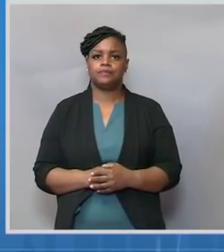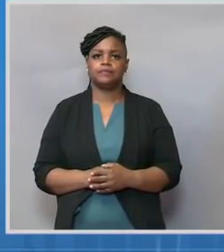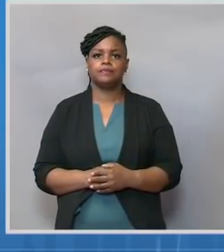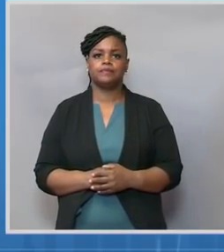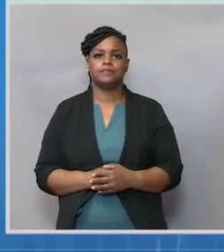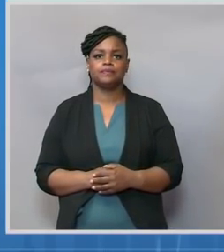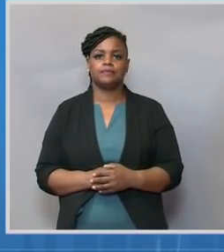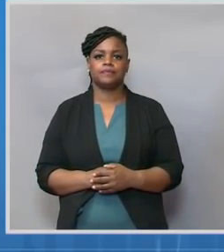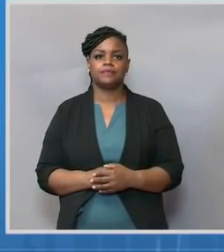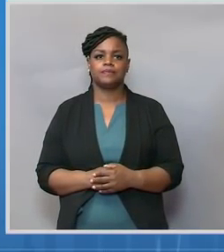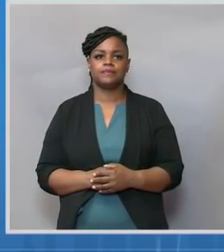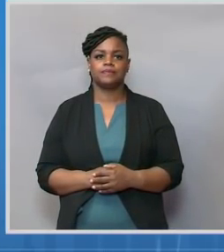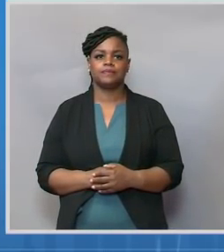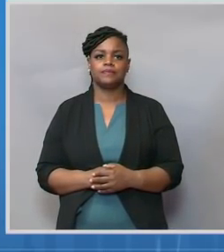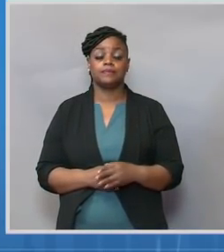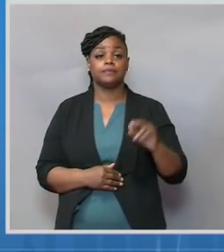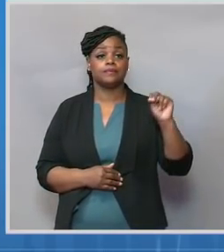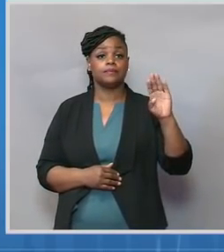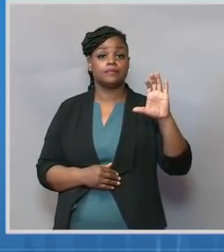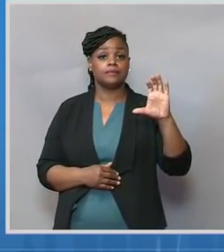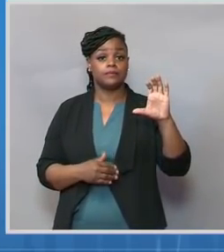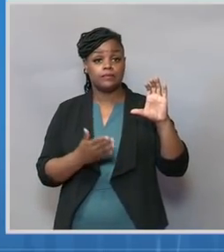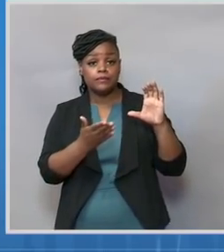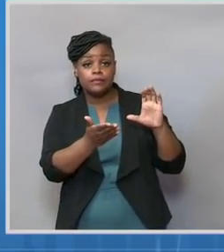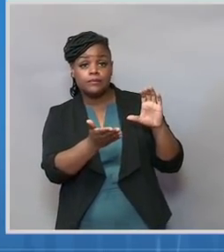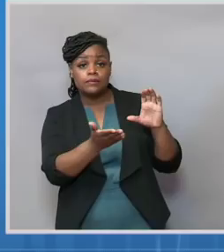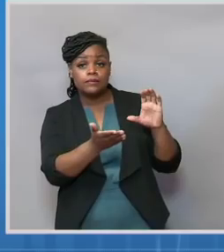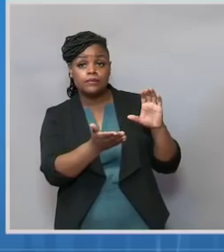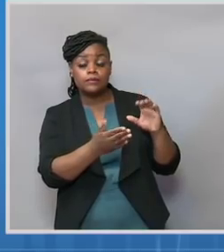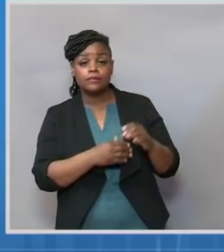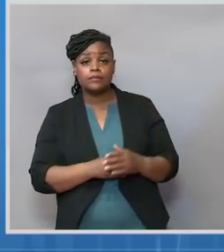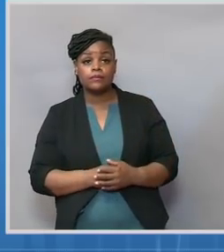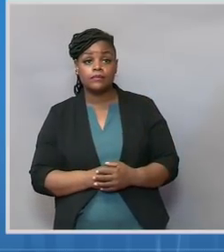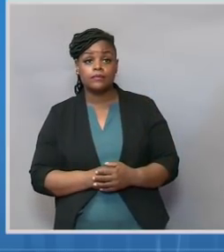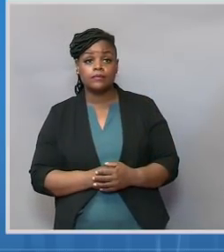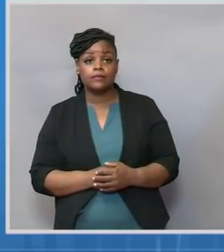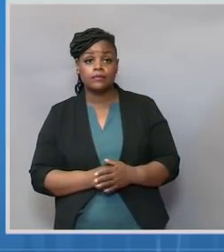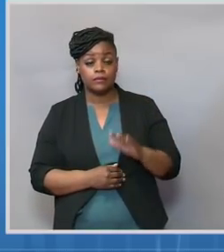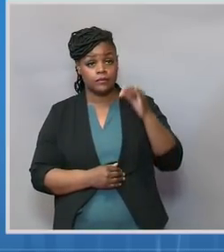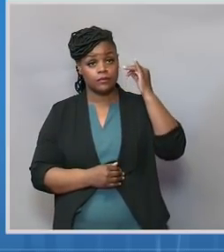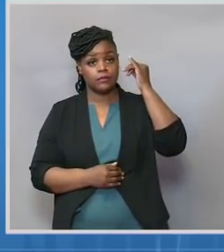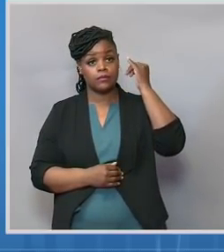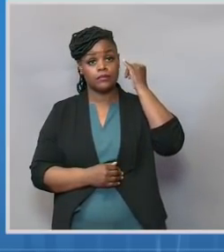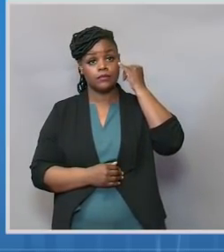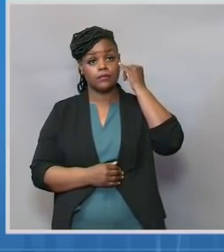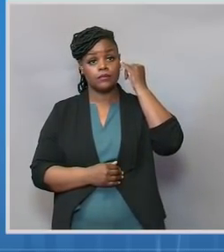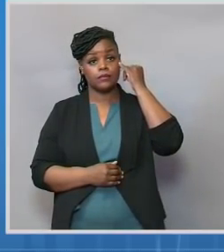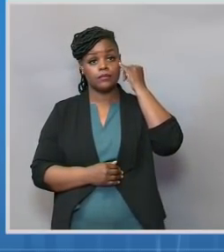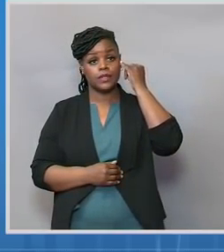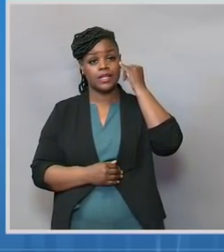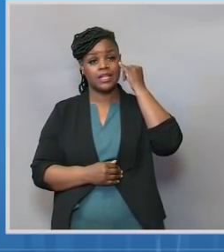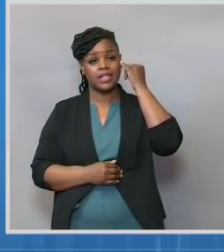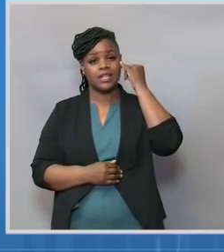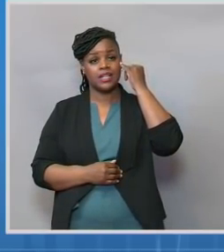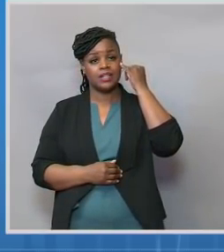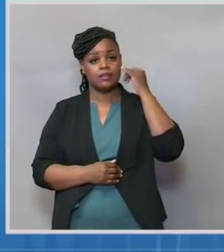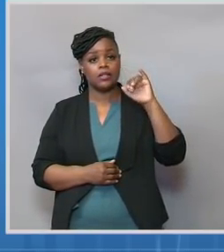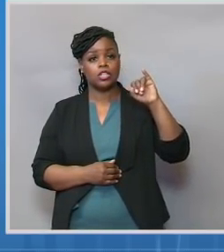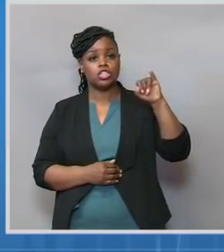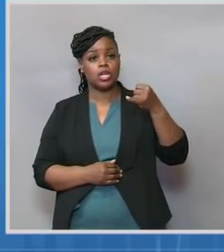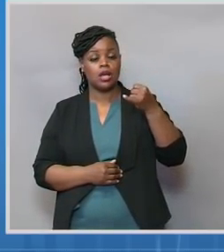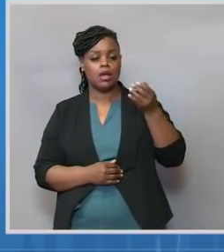Petty Hi. So if the pause on the J&J vaccine